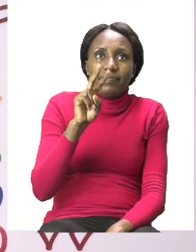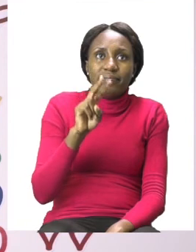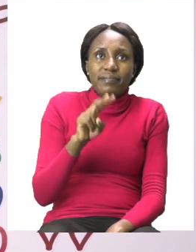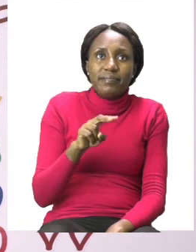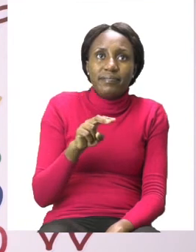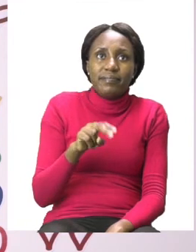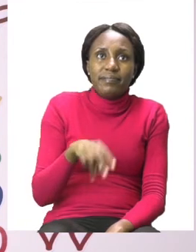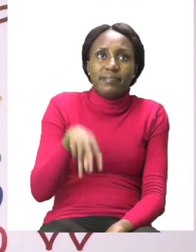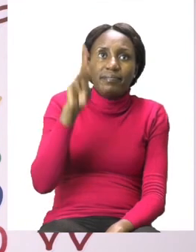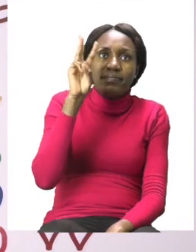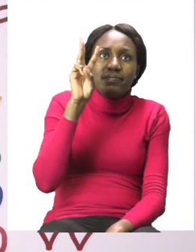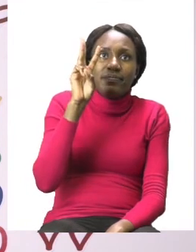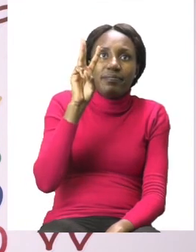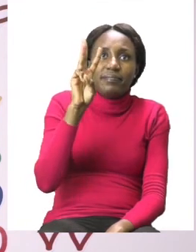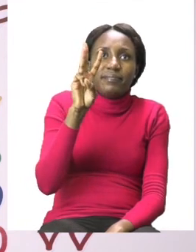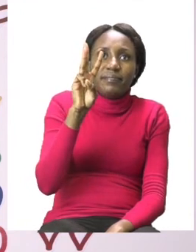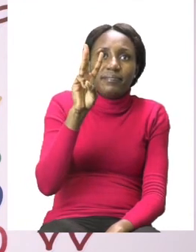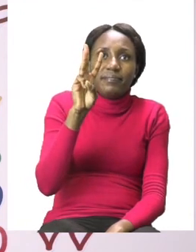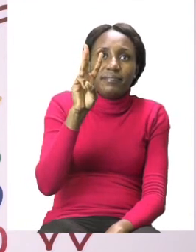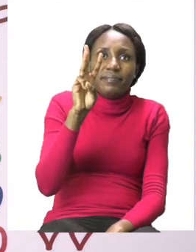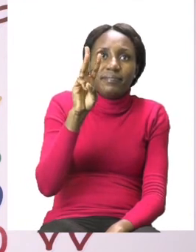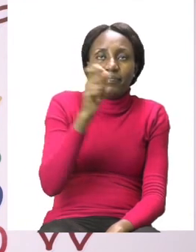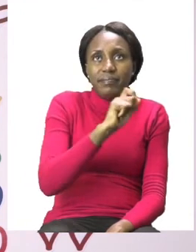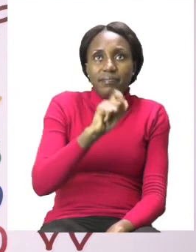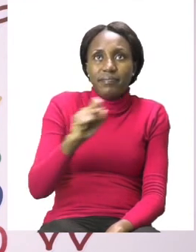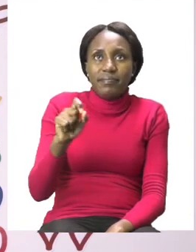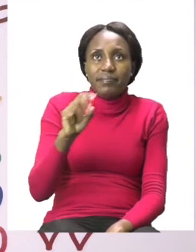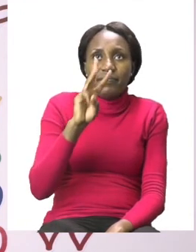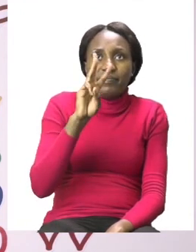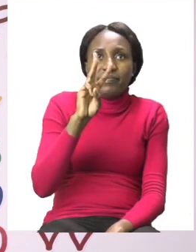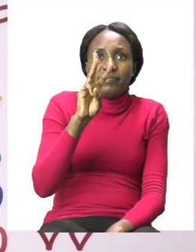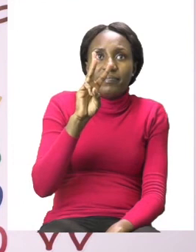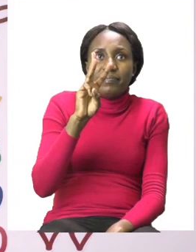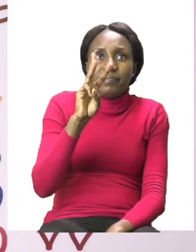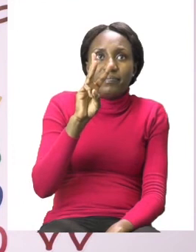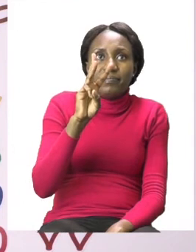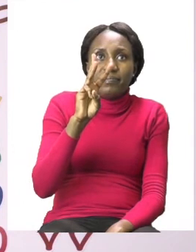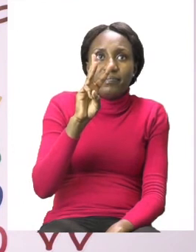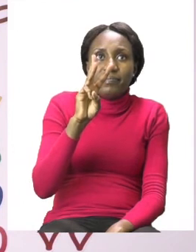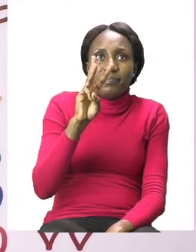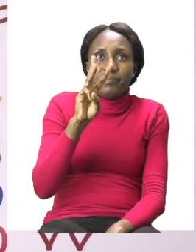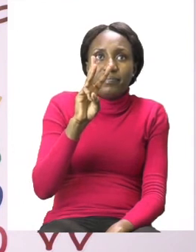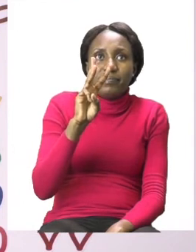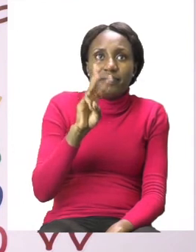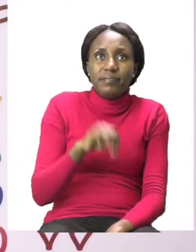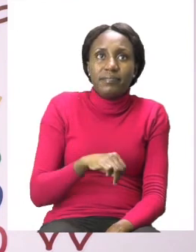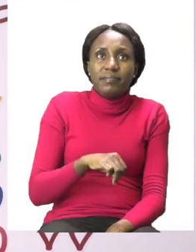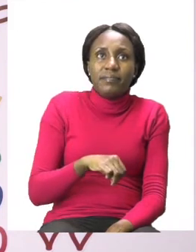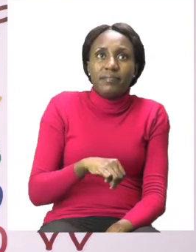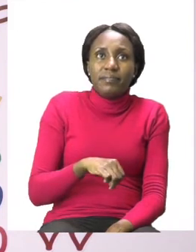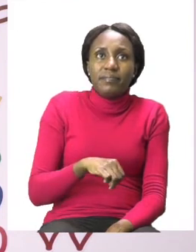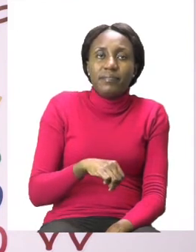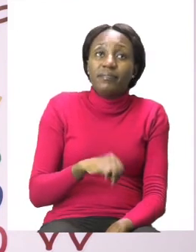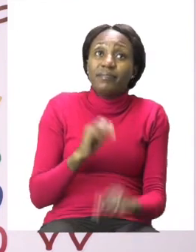The next number is three. So we are also going to write three. Make